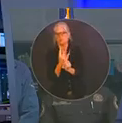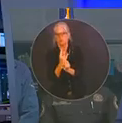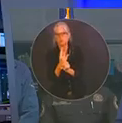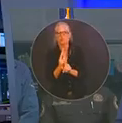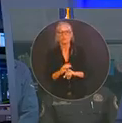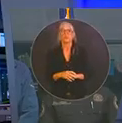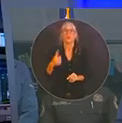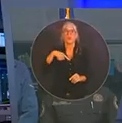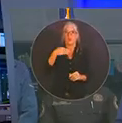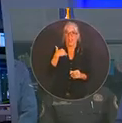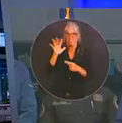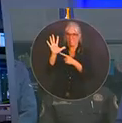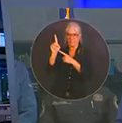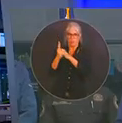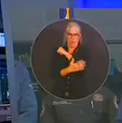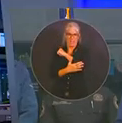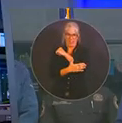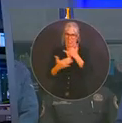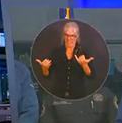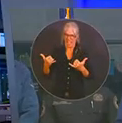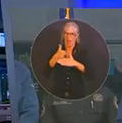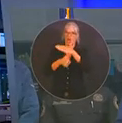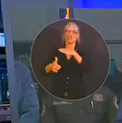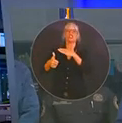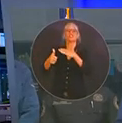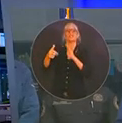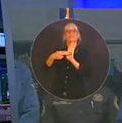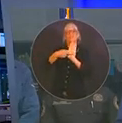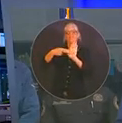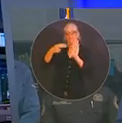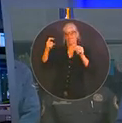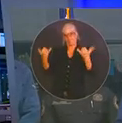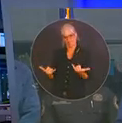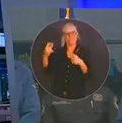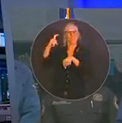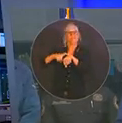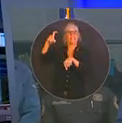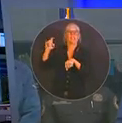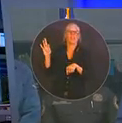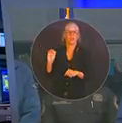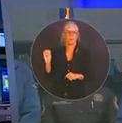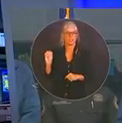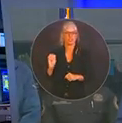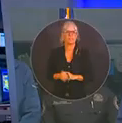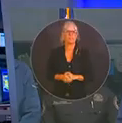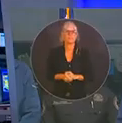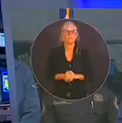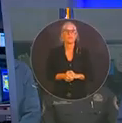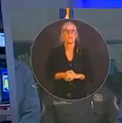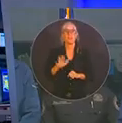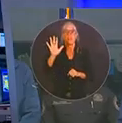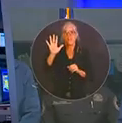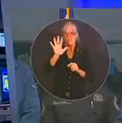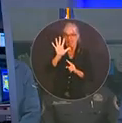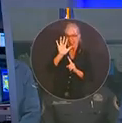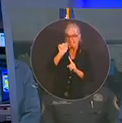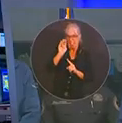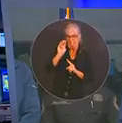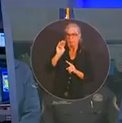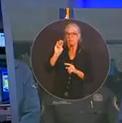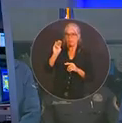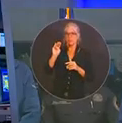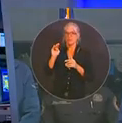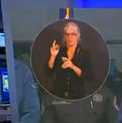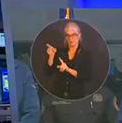51 counties currently under a state of emergency. As of the 5 a.m. advisory, Hurricane Milton is still